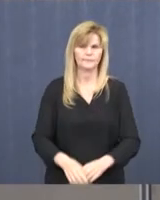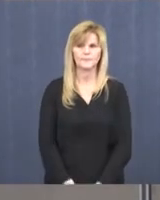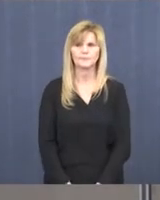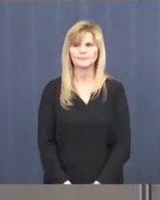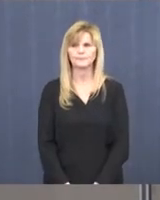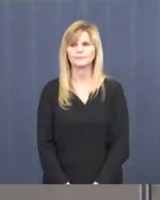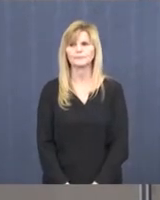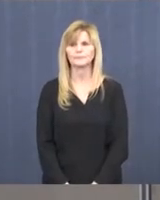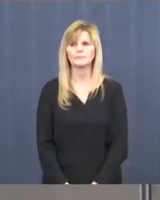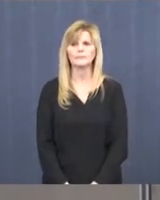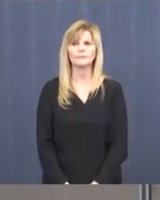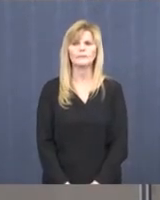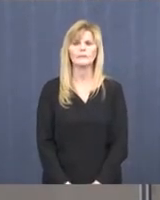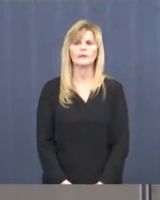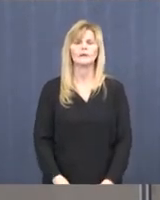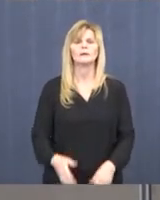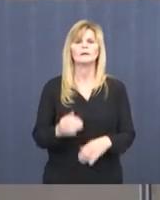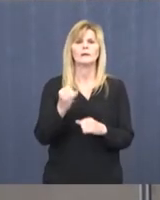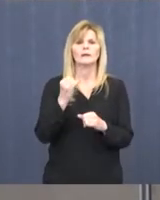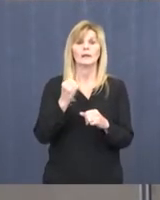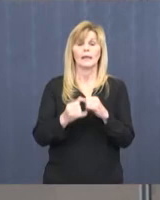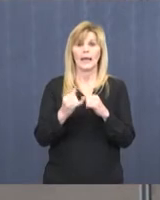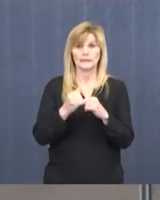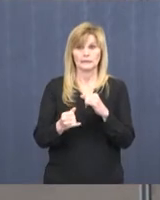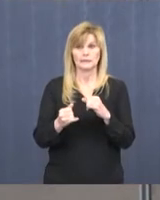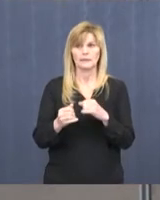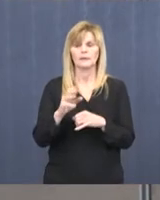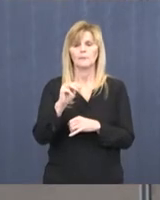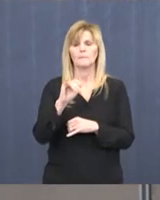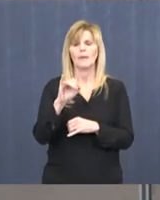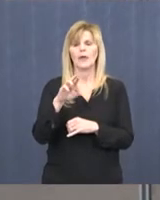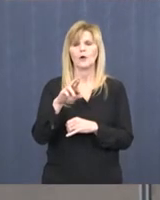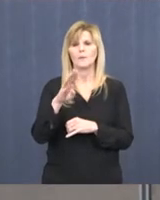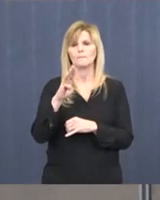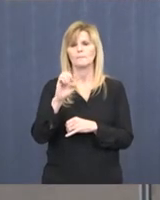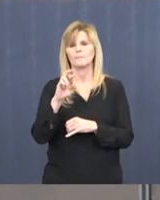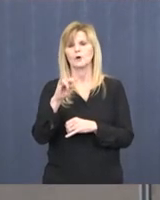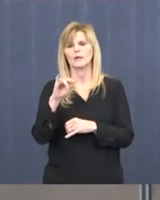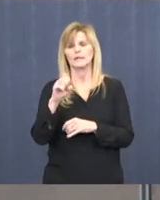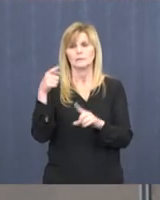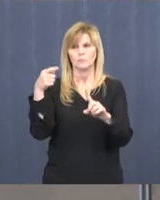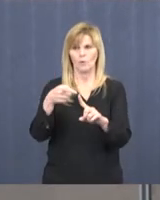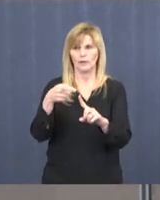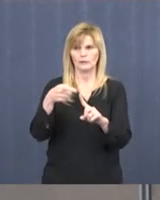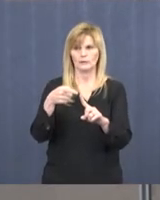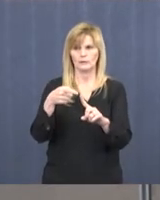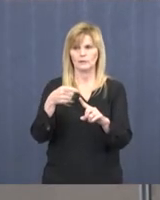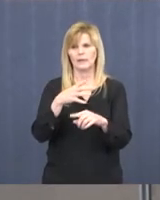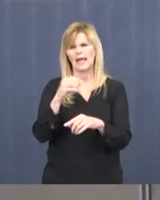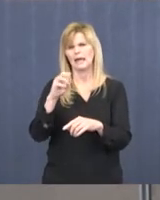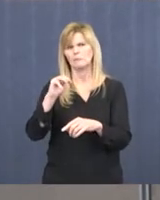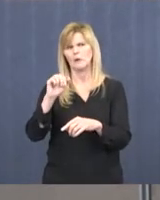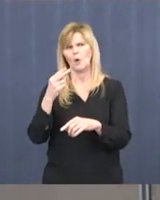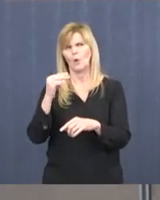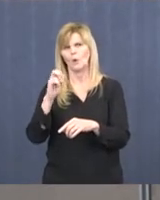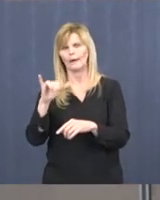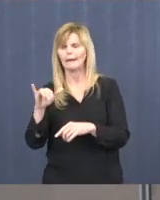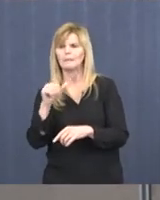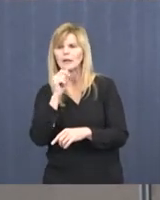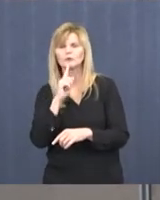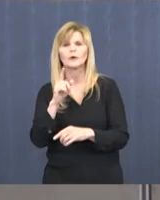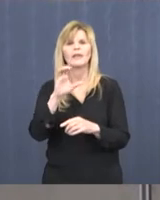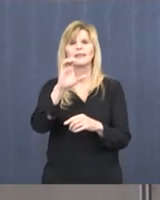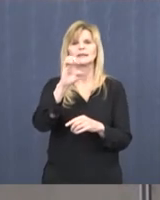Lastly, I'll echo Mayor Bernie's point also, or did it come from Mayor Mahoney? I'm not sure, but regarding the census.